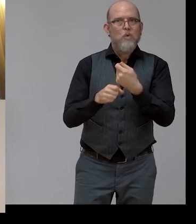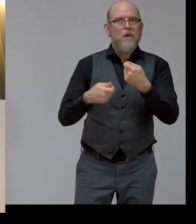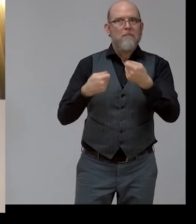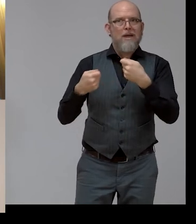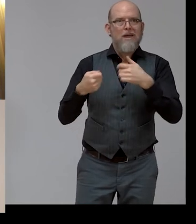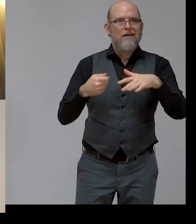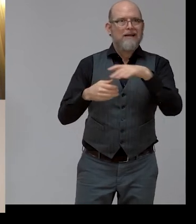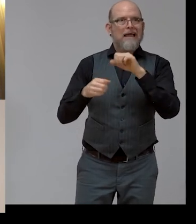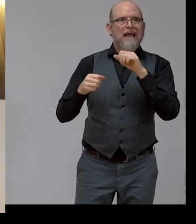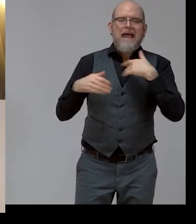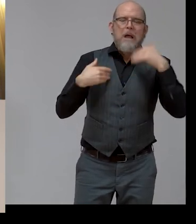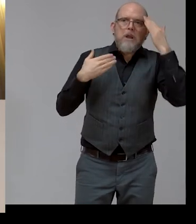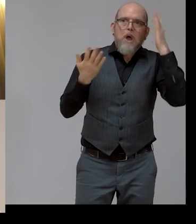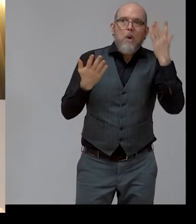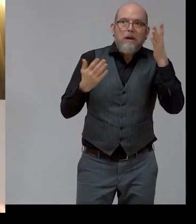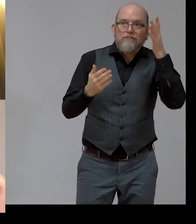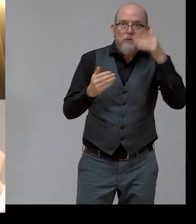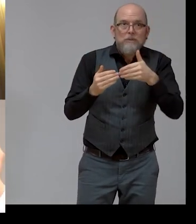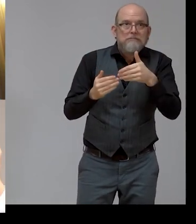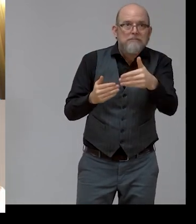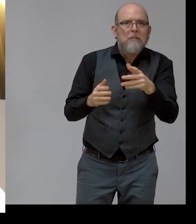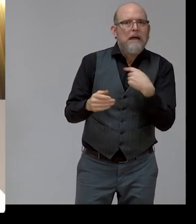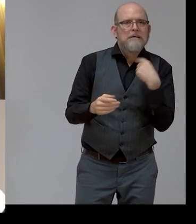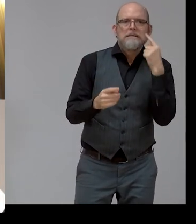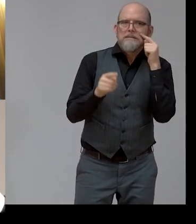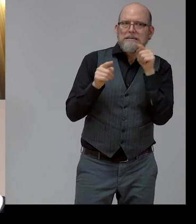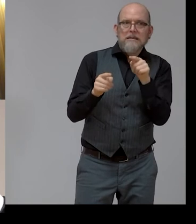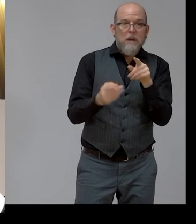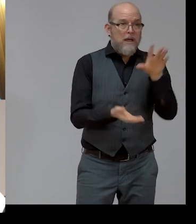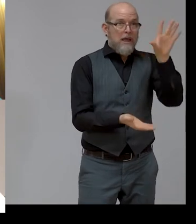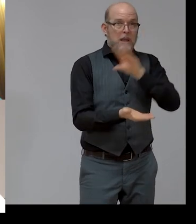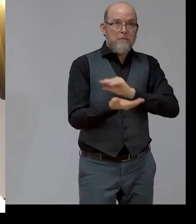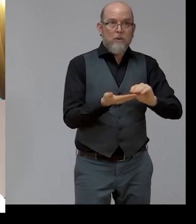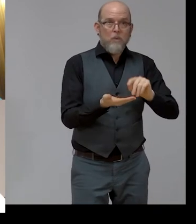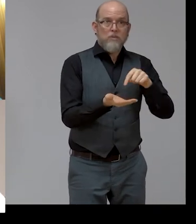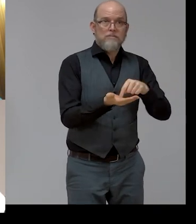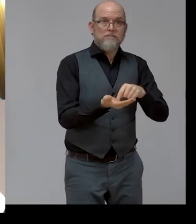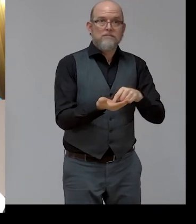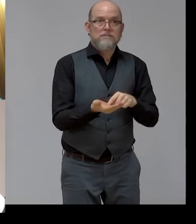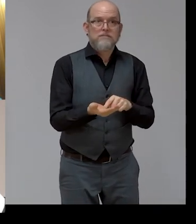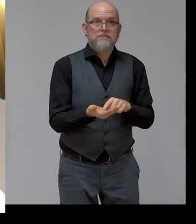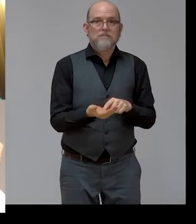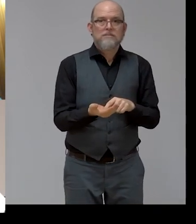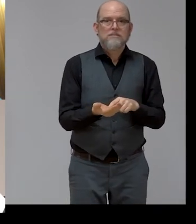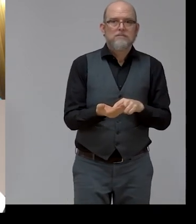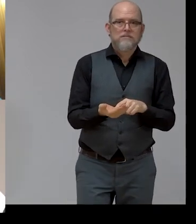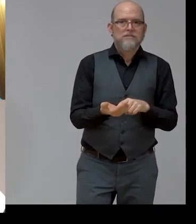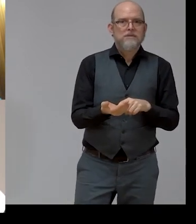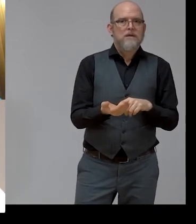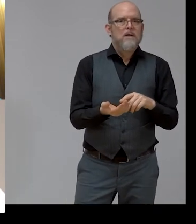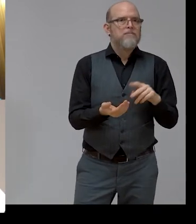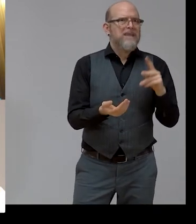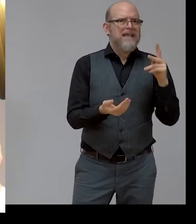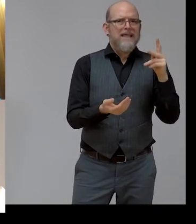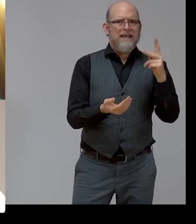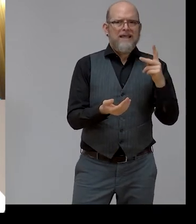and this was predicted by McKinsey, all of the informal caring roles in society will gradually be